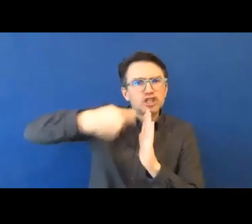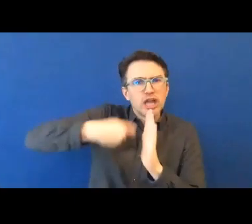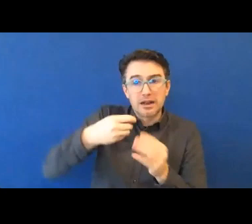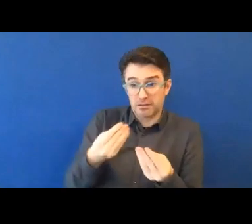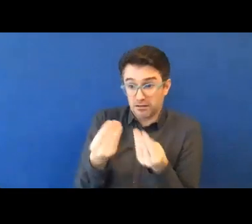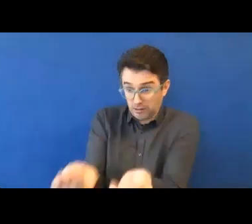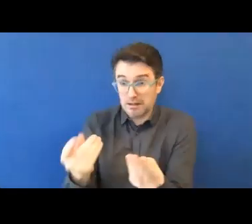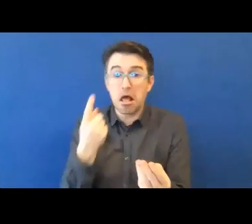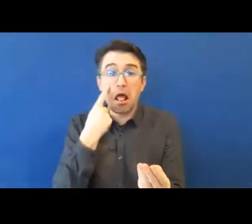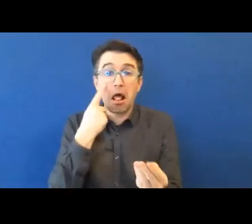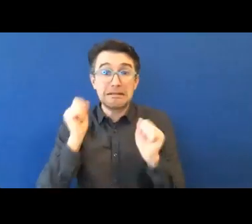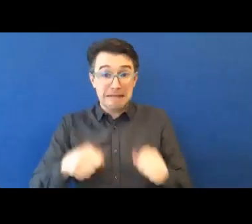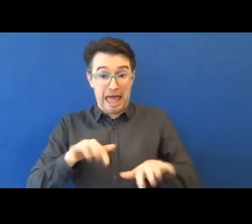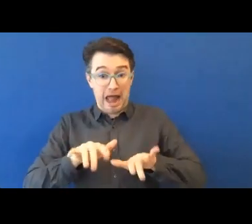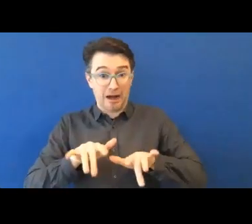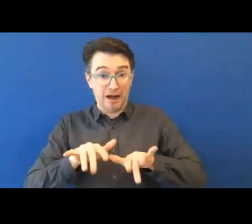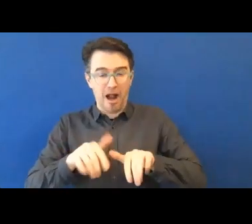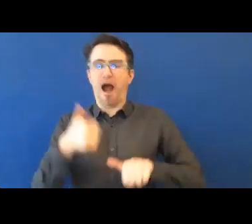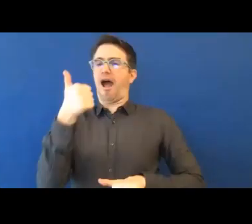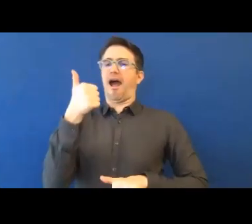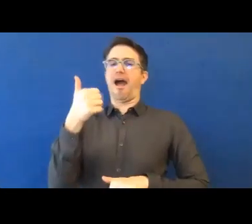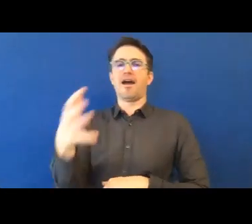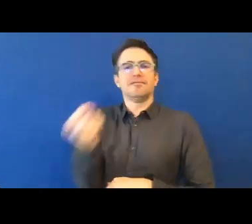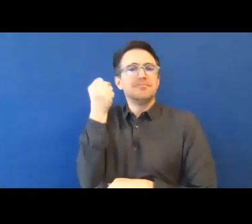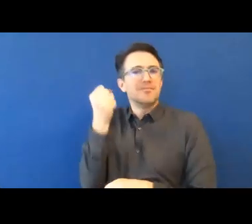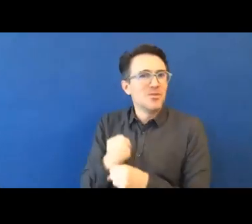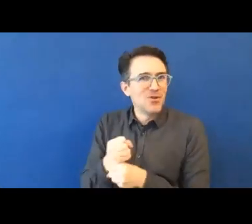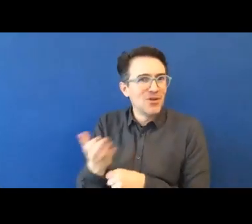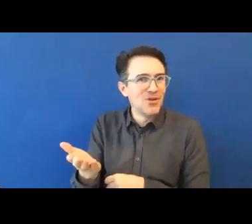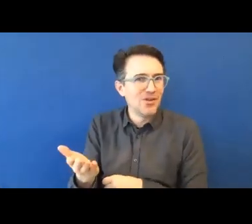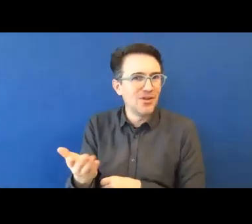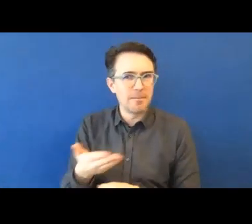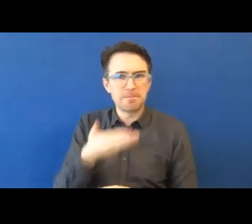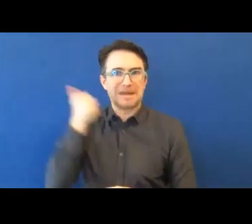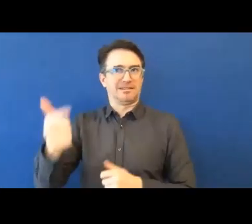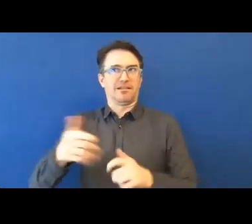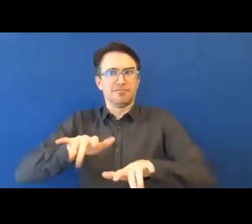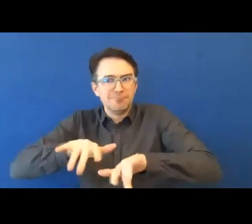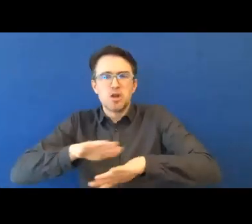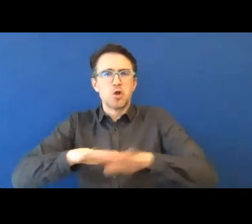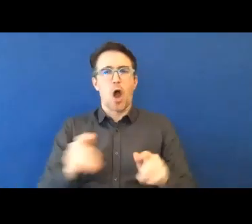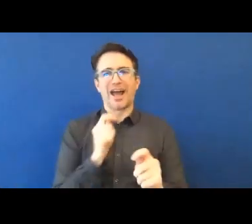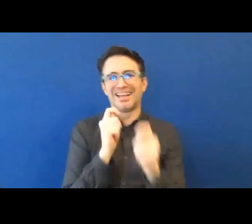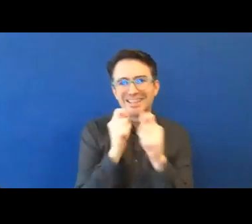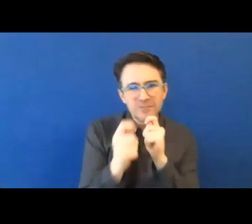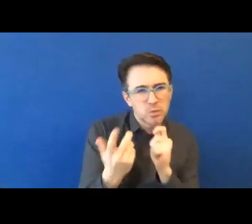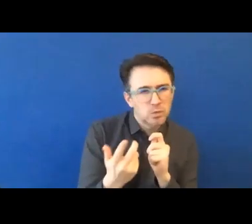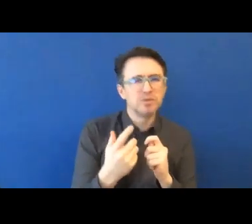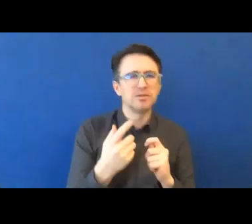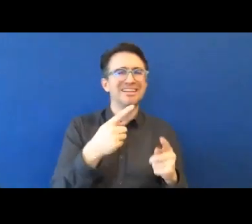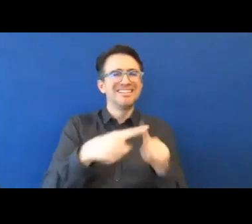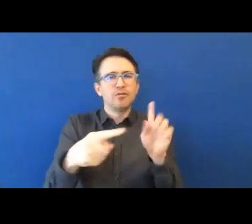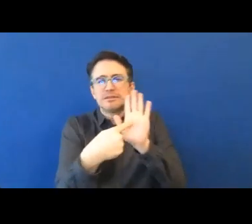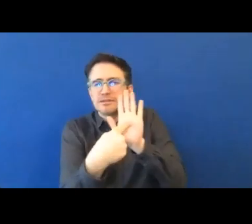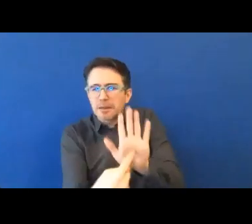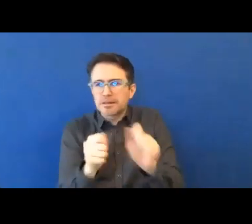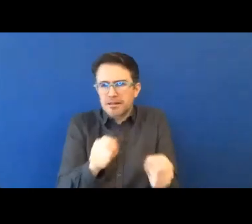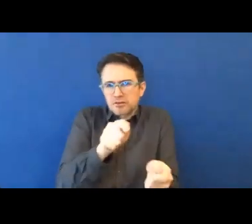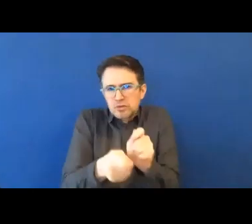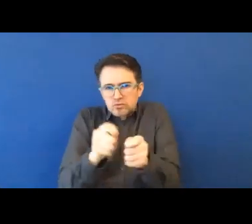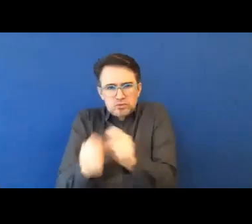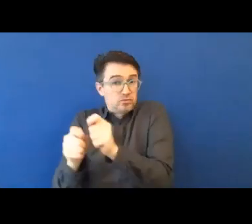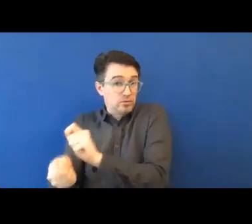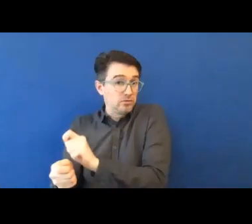preventative measure which creates a more systemic inclusion rather than waiting for people to fail and then